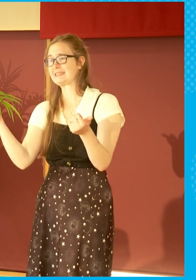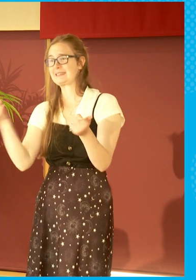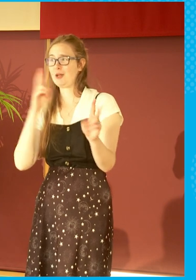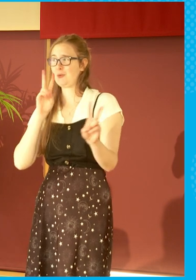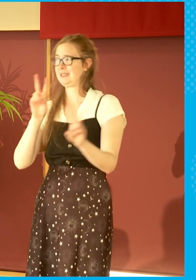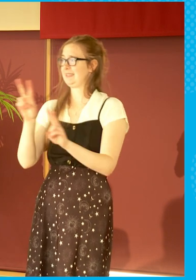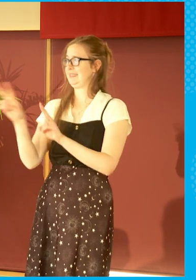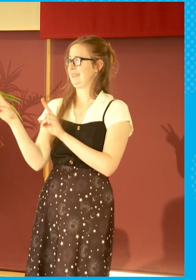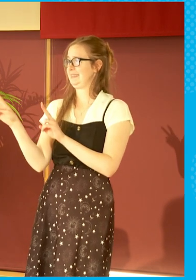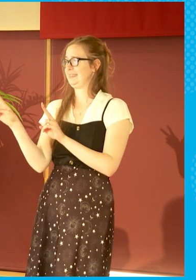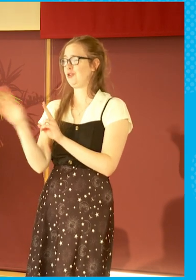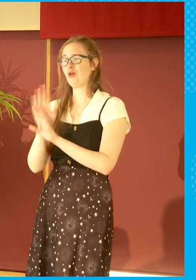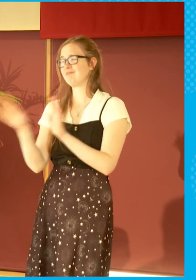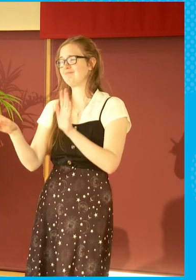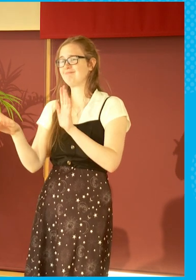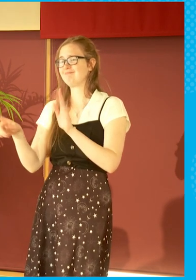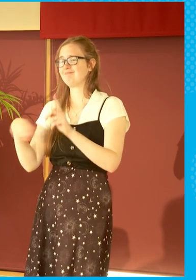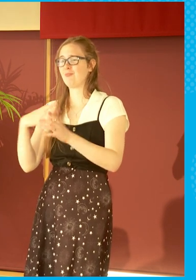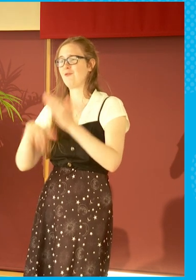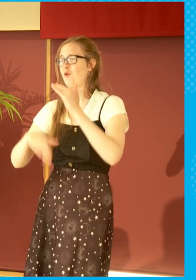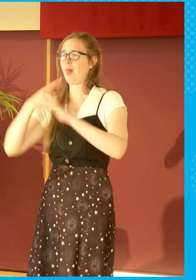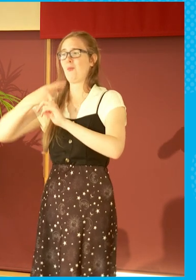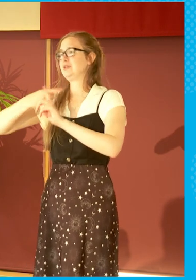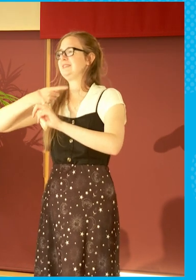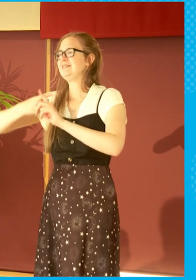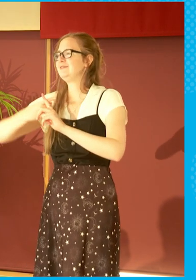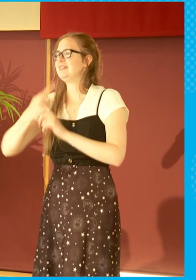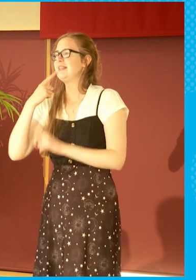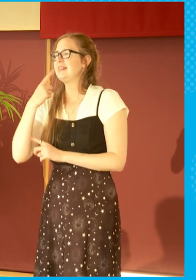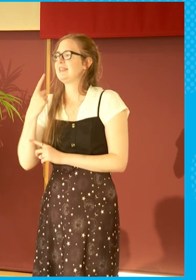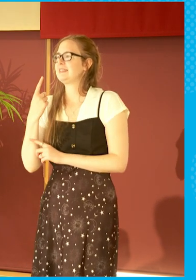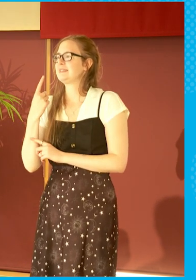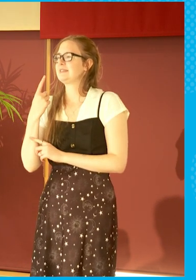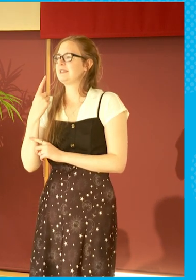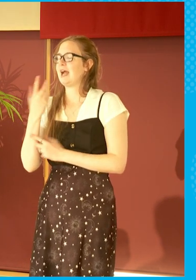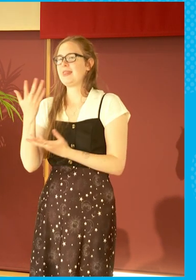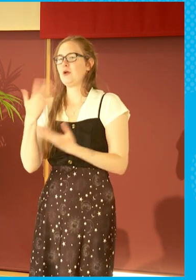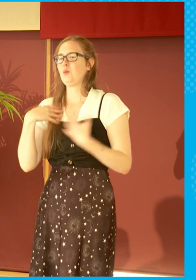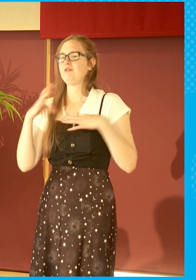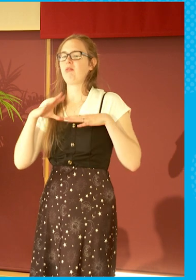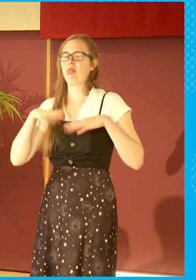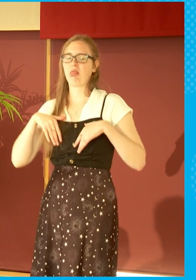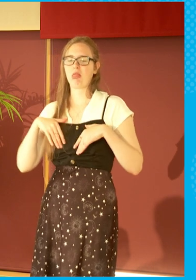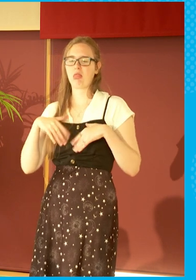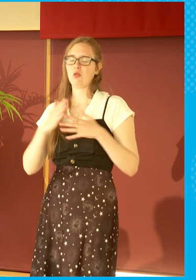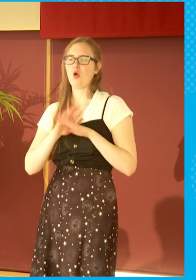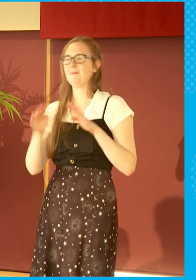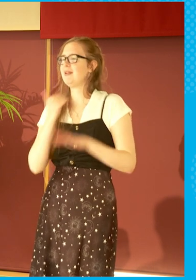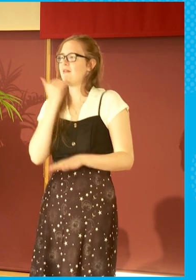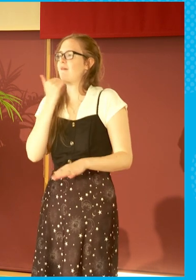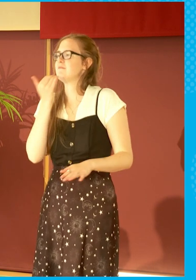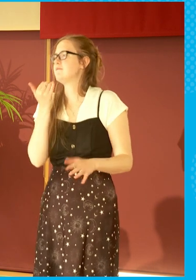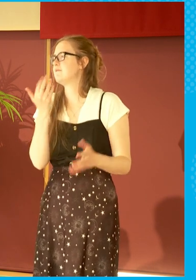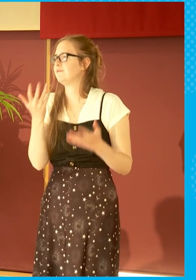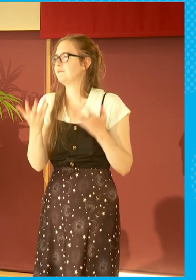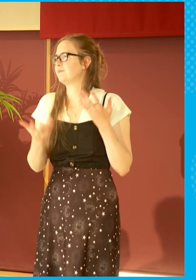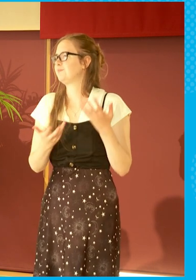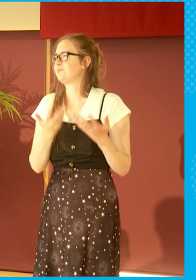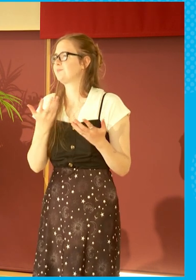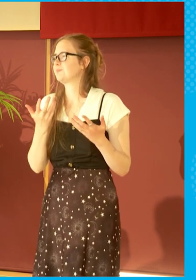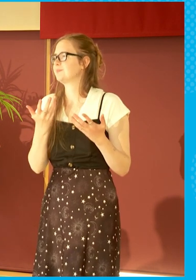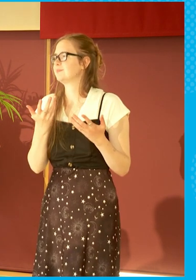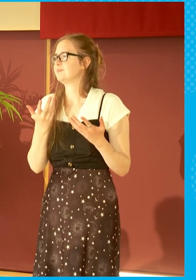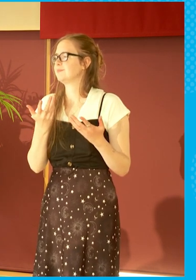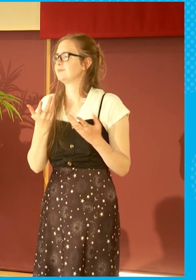know, and I think actually that the eye has been taken off the ball. There really has not been enough. I mean, you know, within the